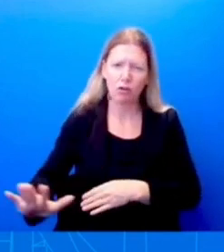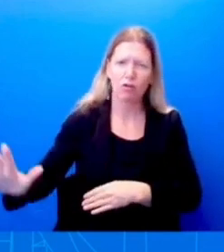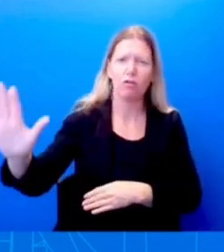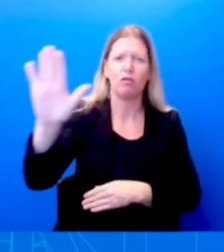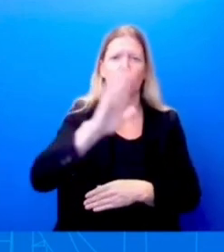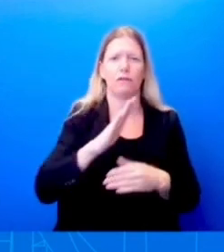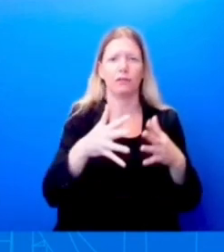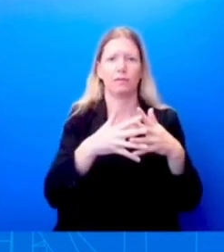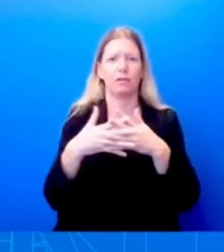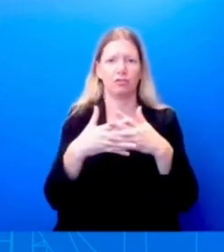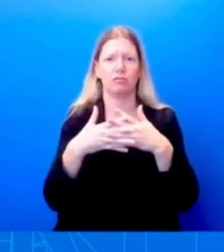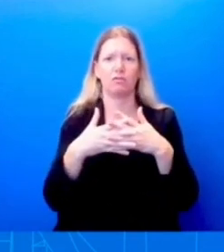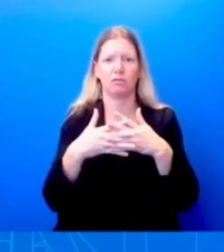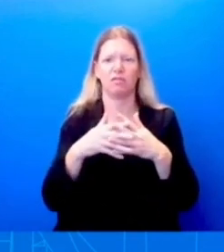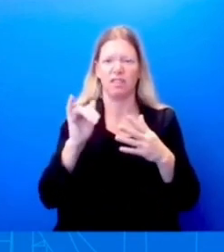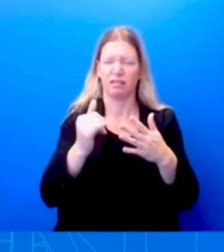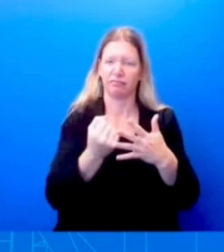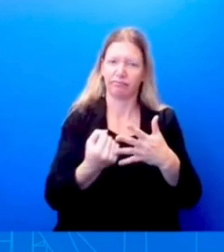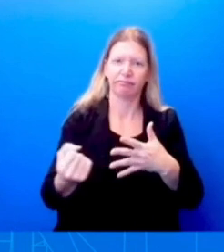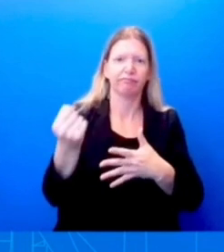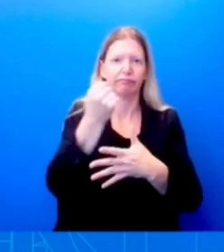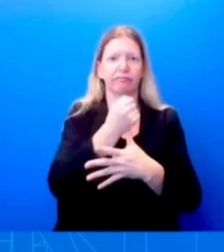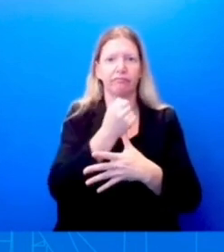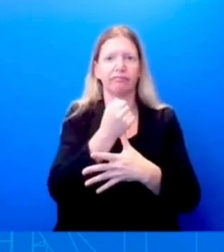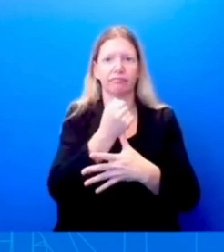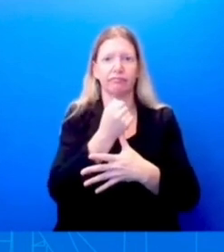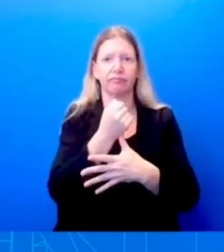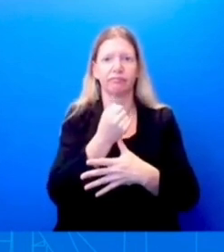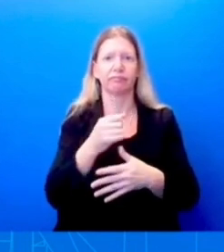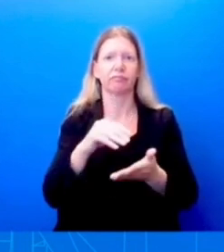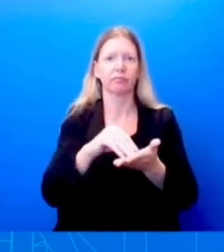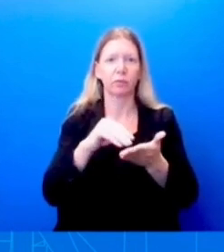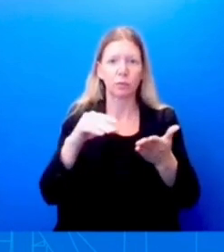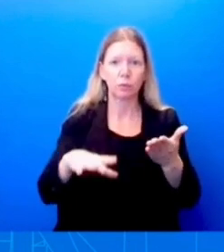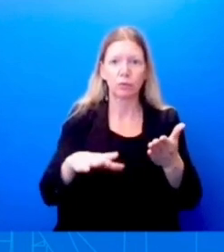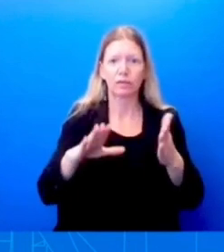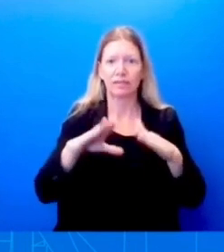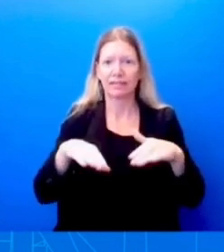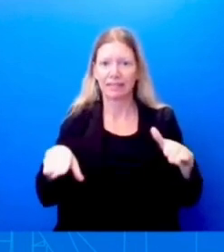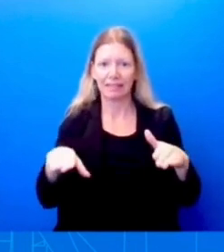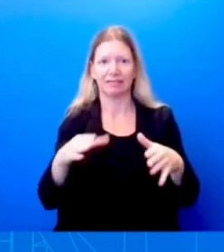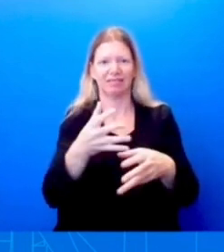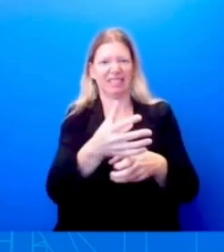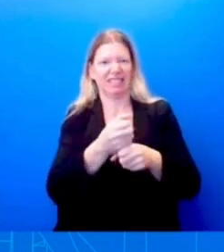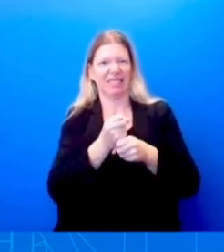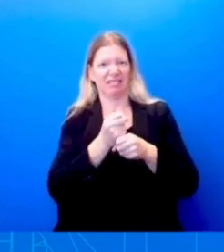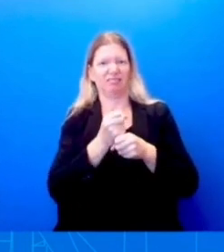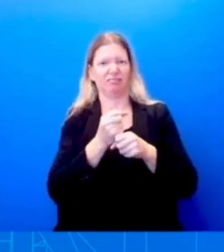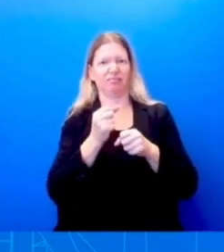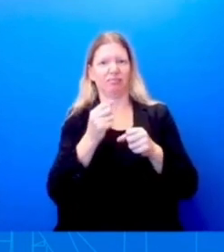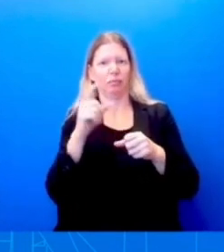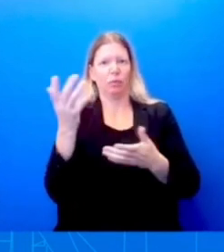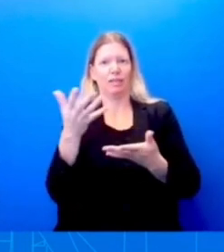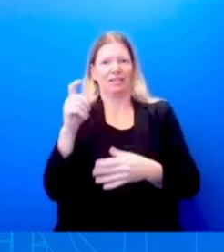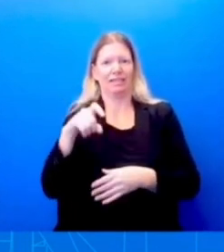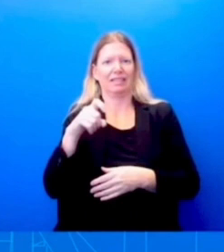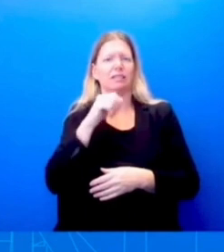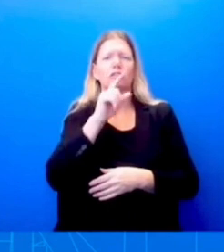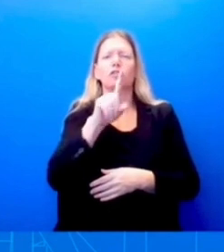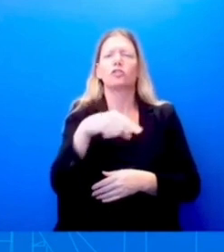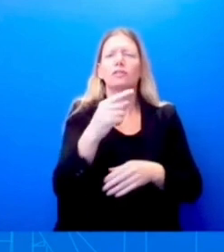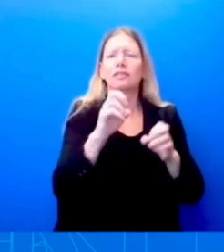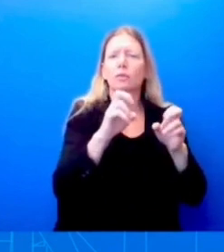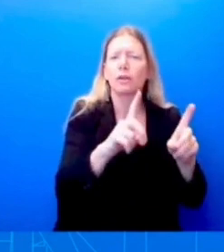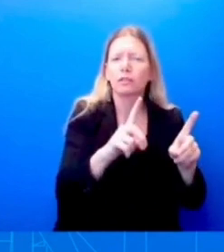the students and the kids get what they need. And it's not just education, right? We talked about mental health, right? We talked